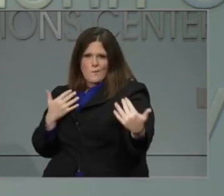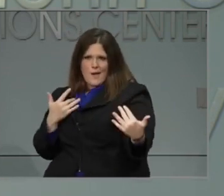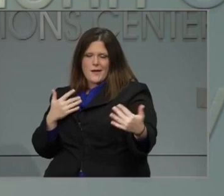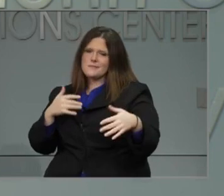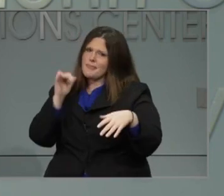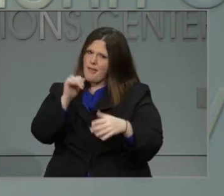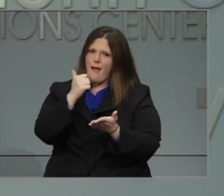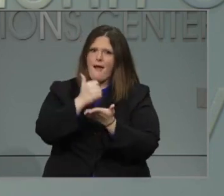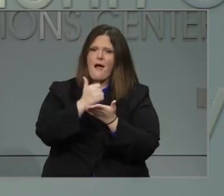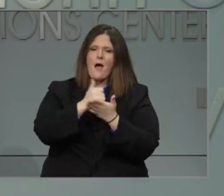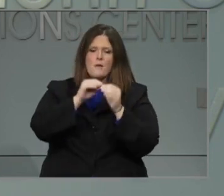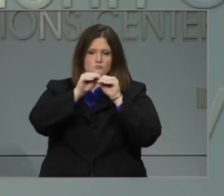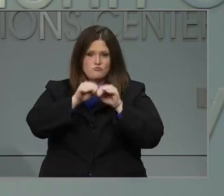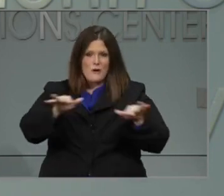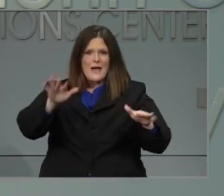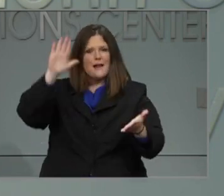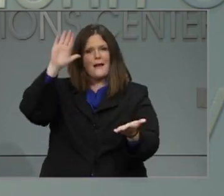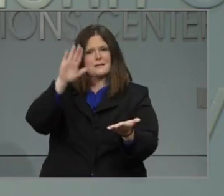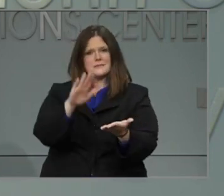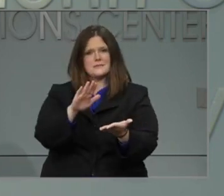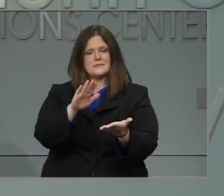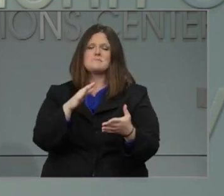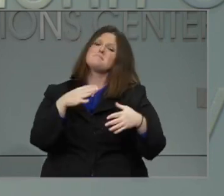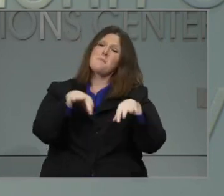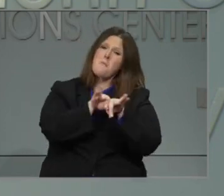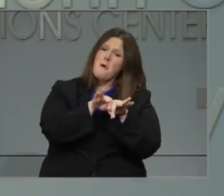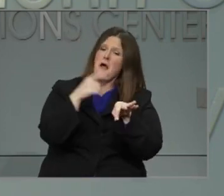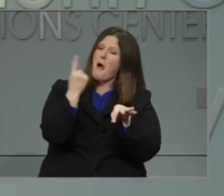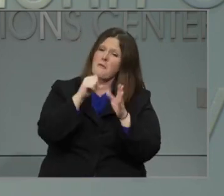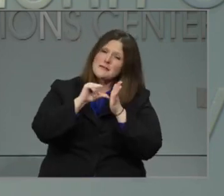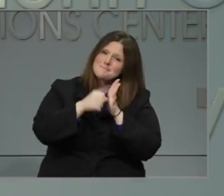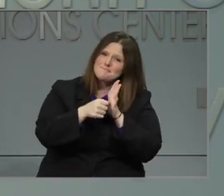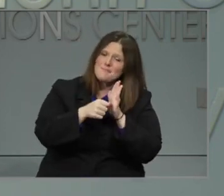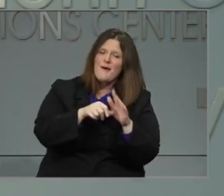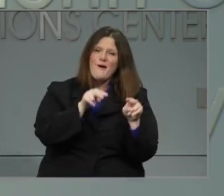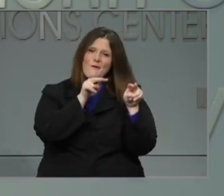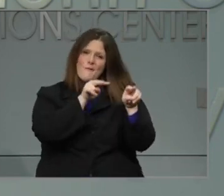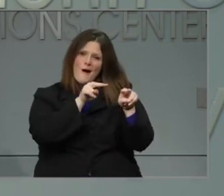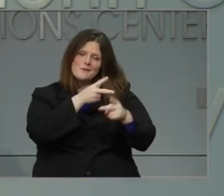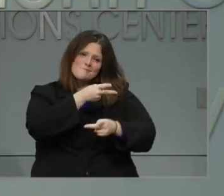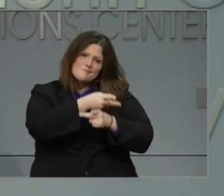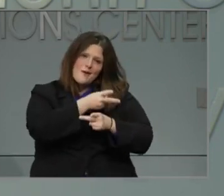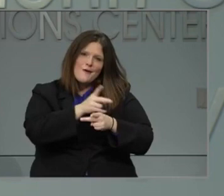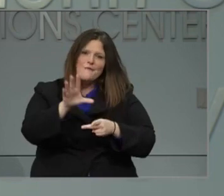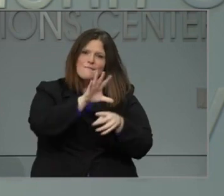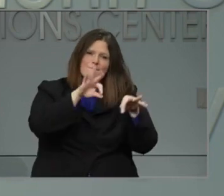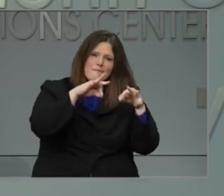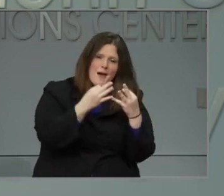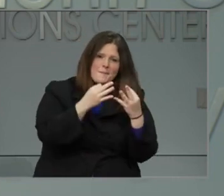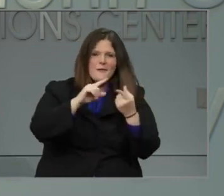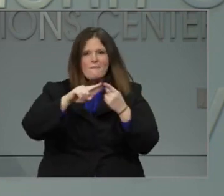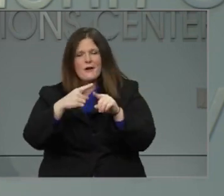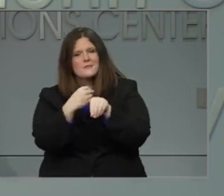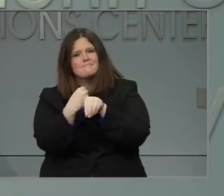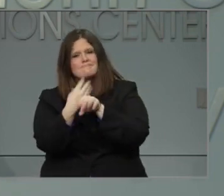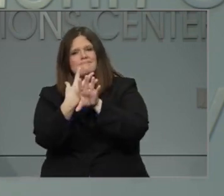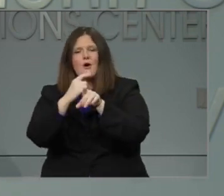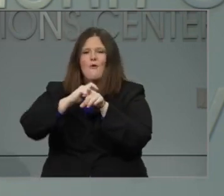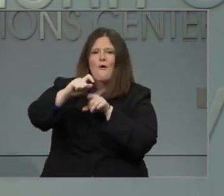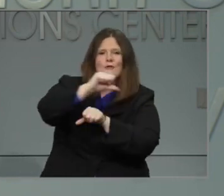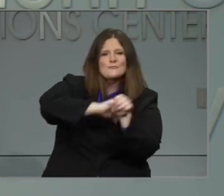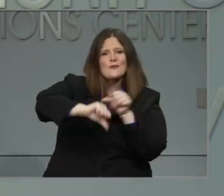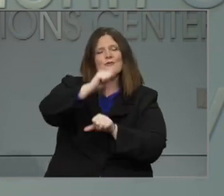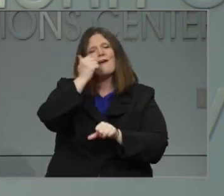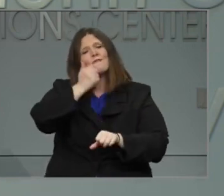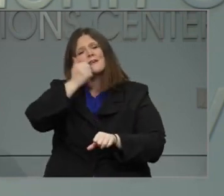look out for your family, friends, and neighbors to call your loved ones daily. With kindness and cooperation, we'll all get through this together as one